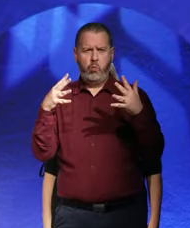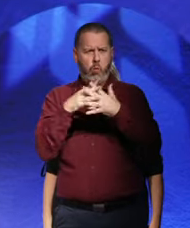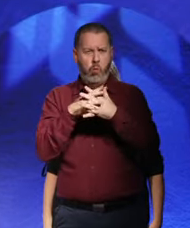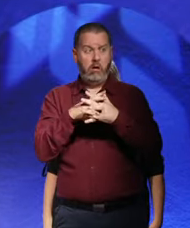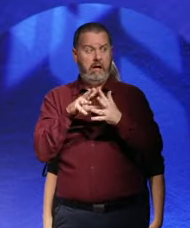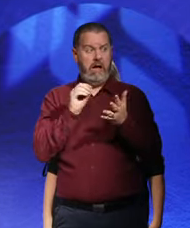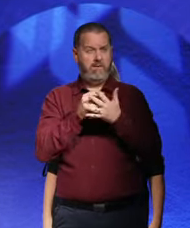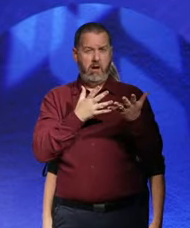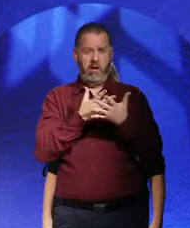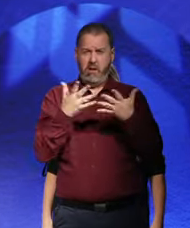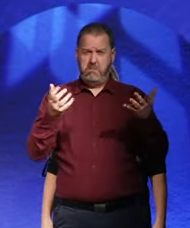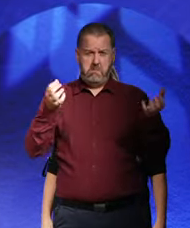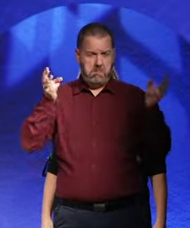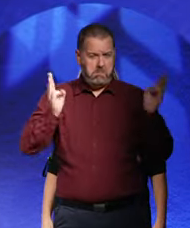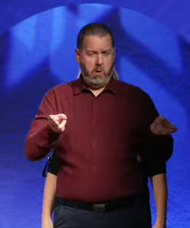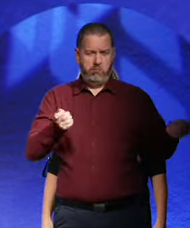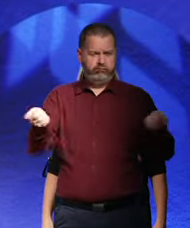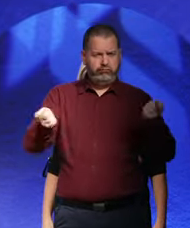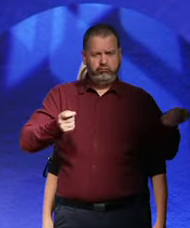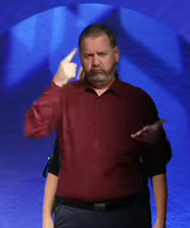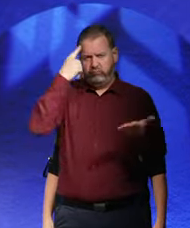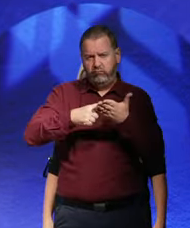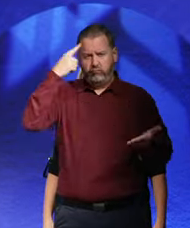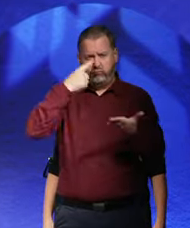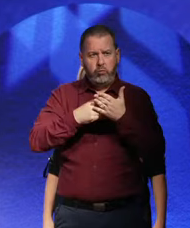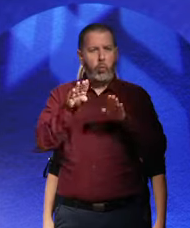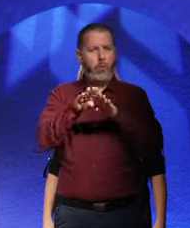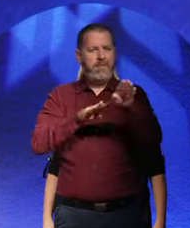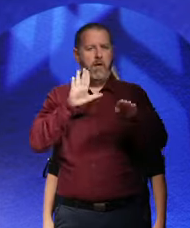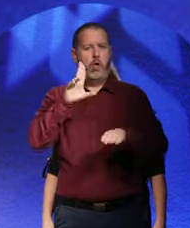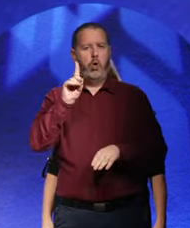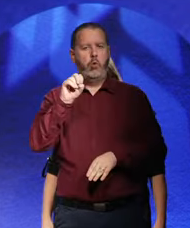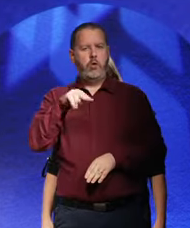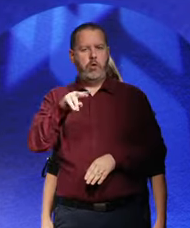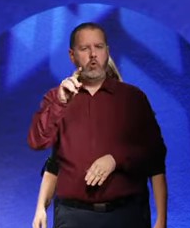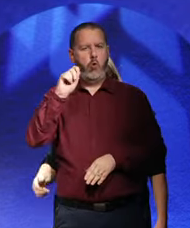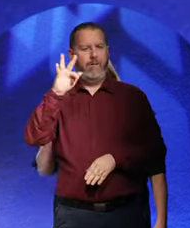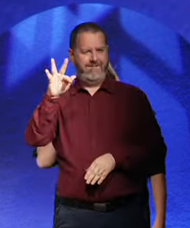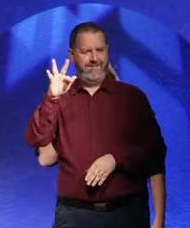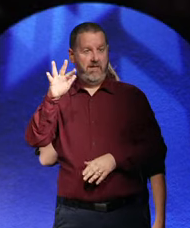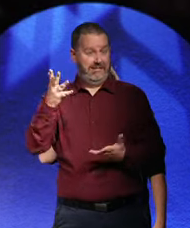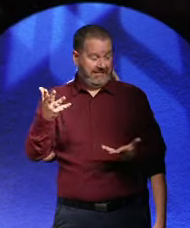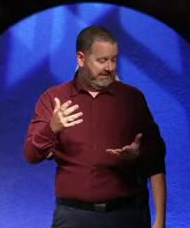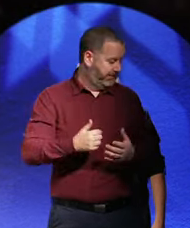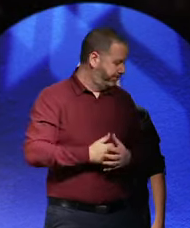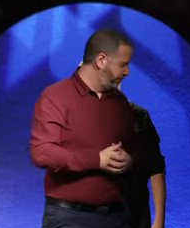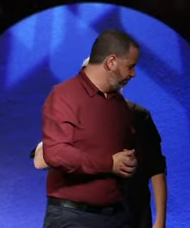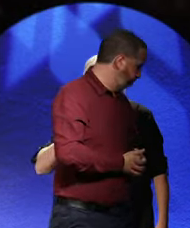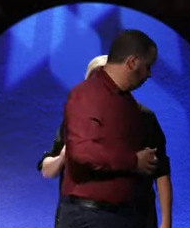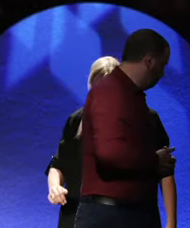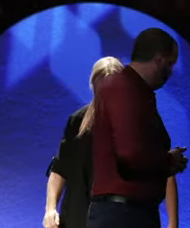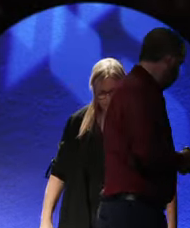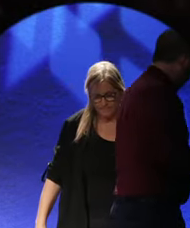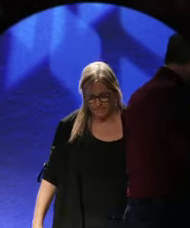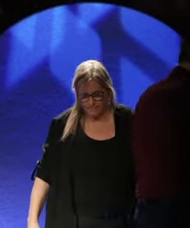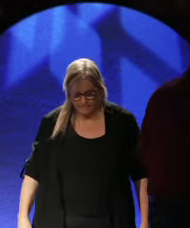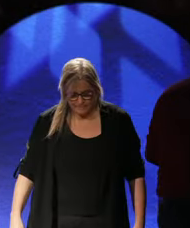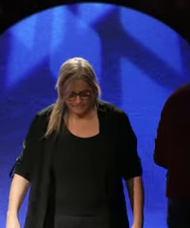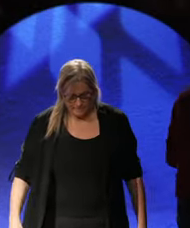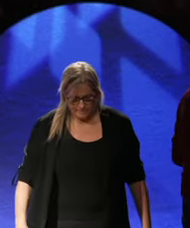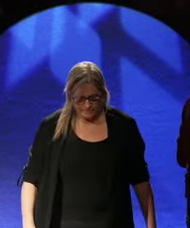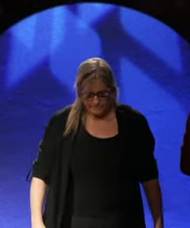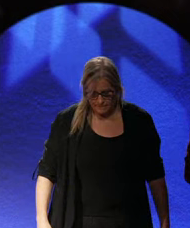with Erich Lutendorf during that war. So he comes to power. And then he doesn't abuse Article 48